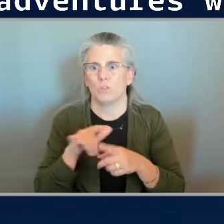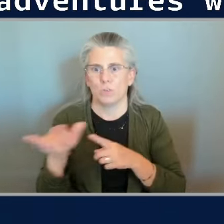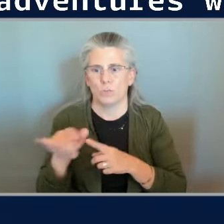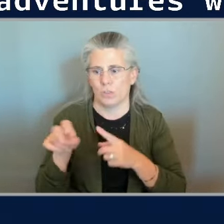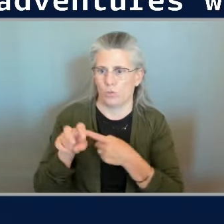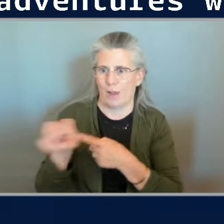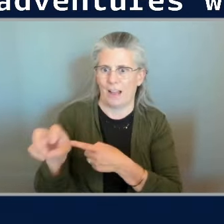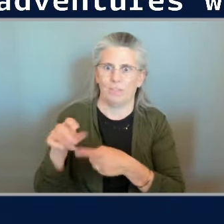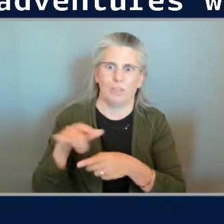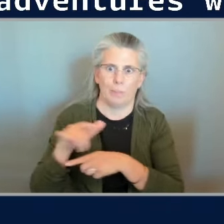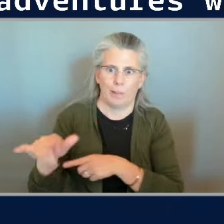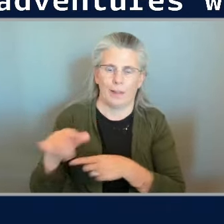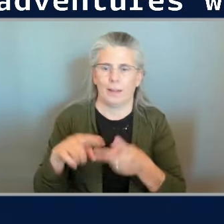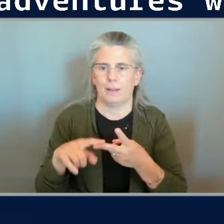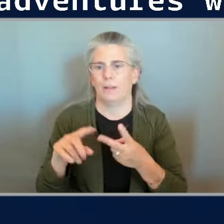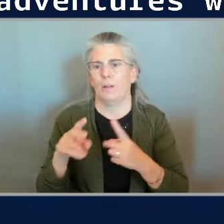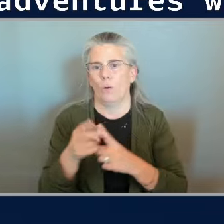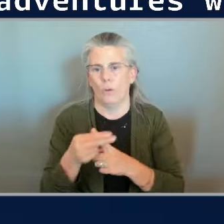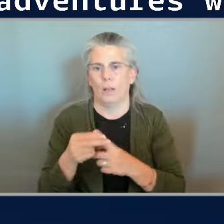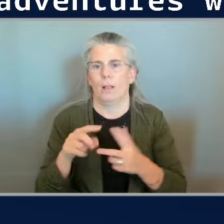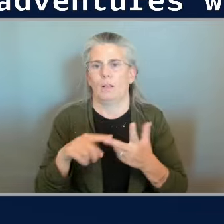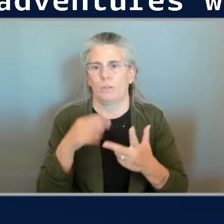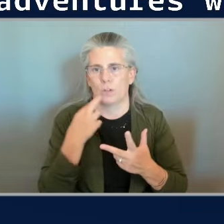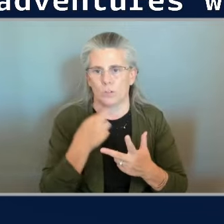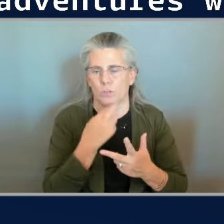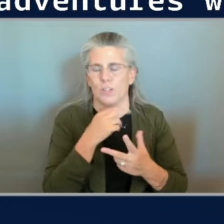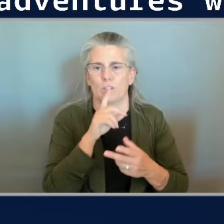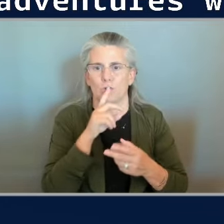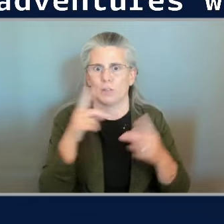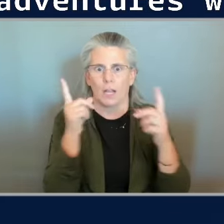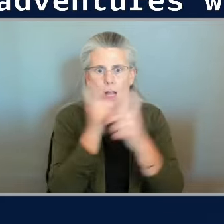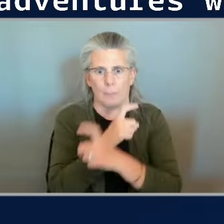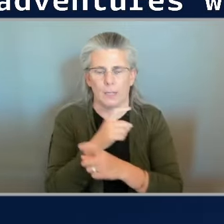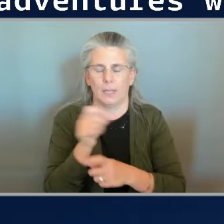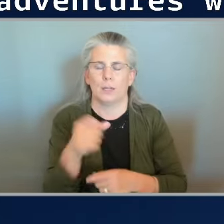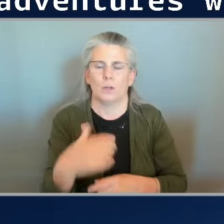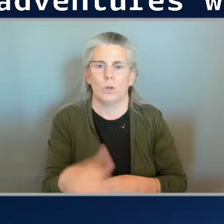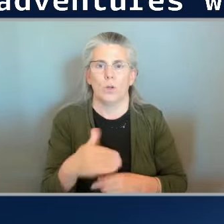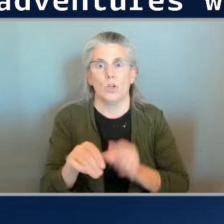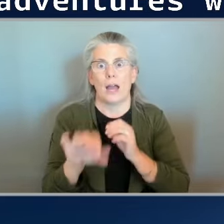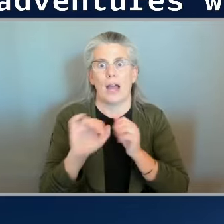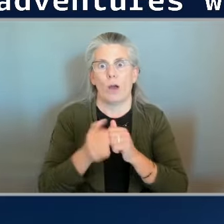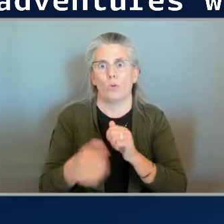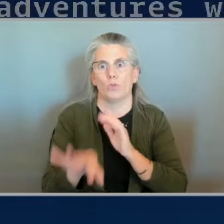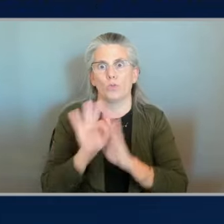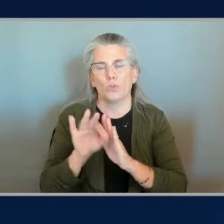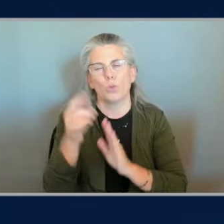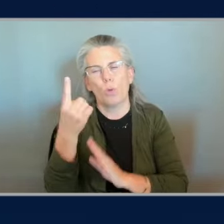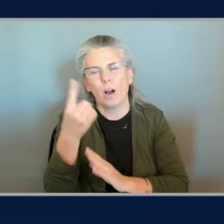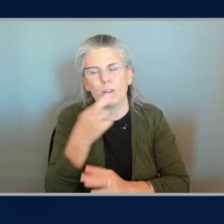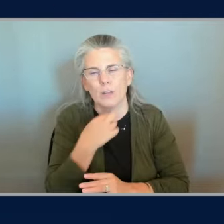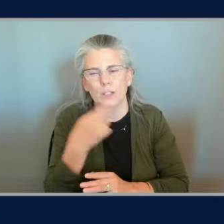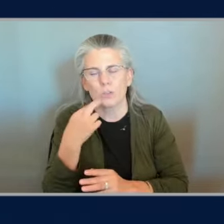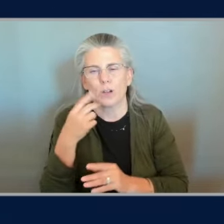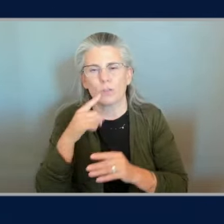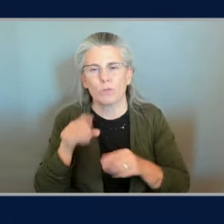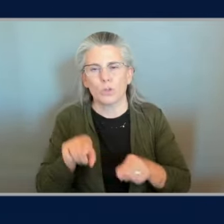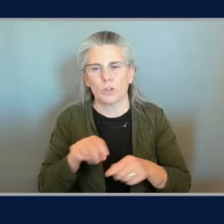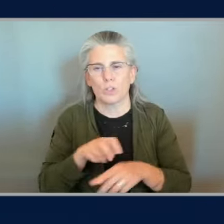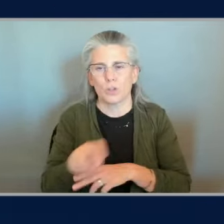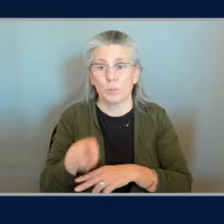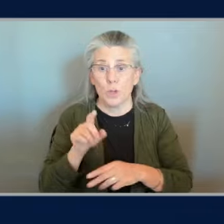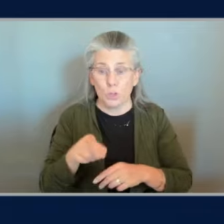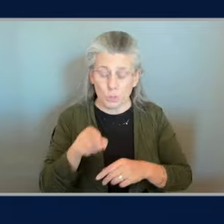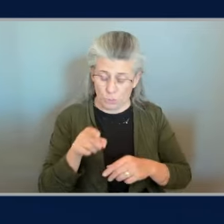incredibly hard i mean even just choosing one restaurant on a trip do you go to do you go to a search engine and type restaurants